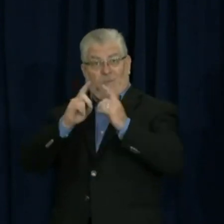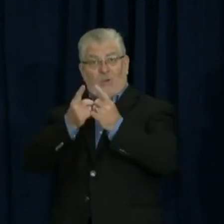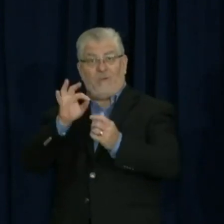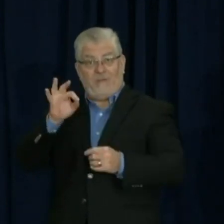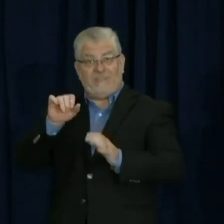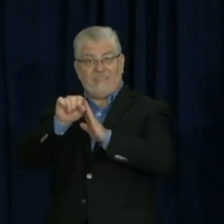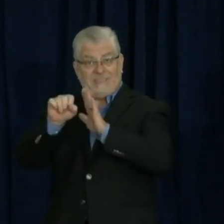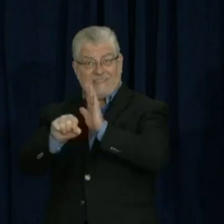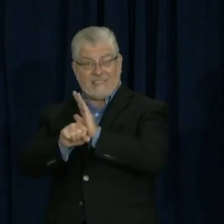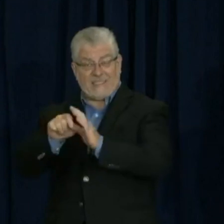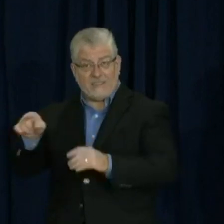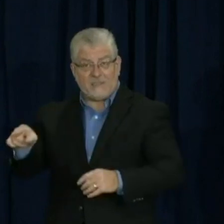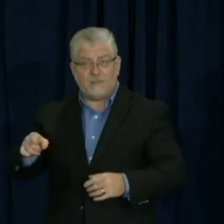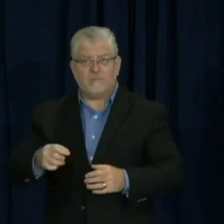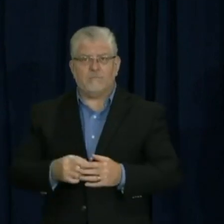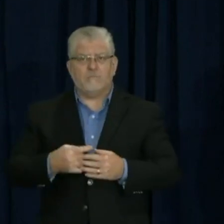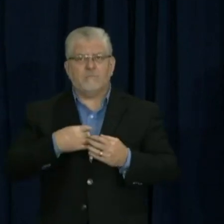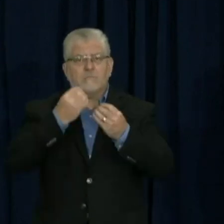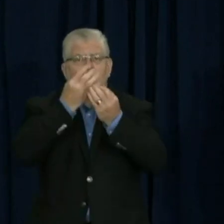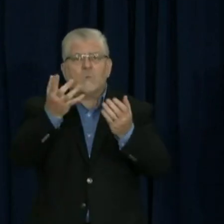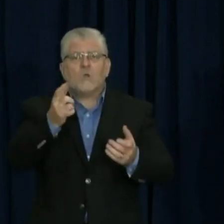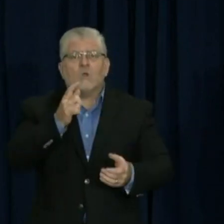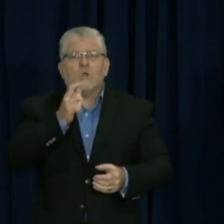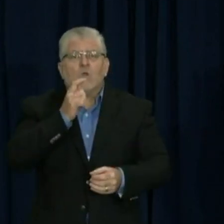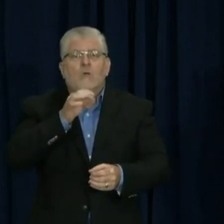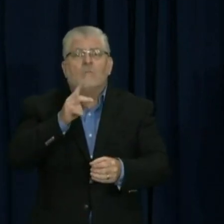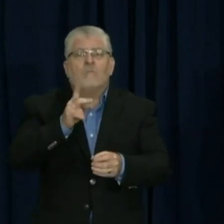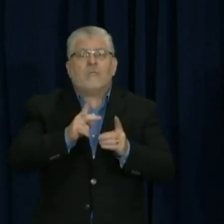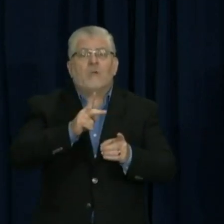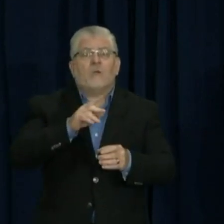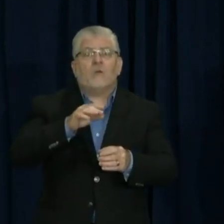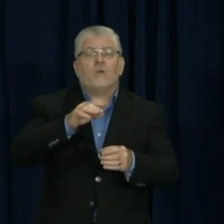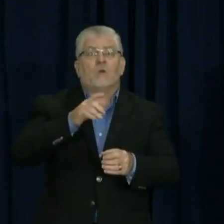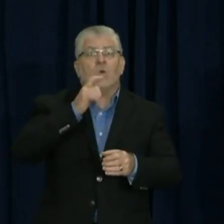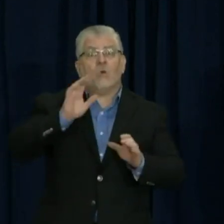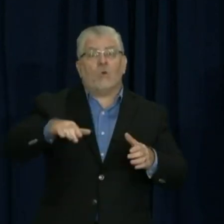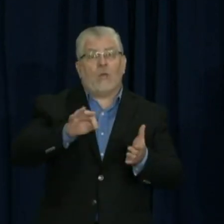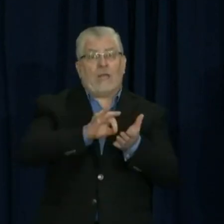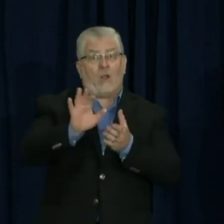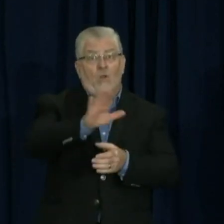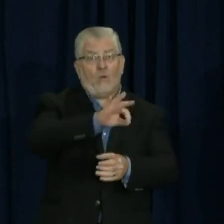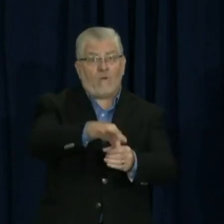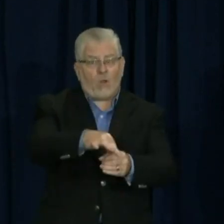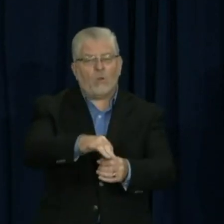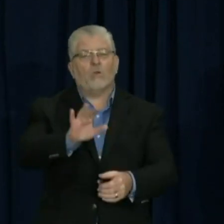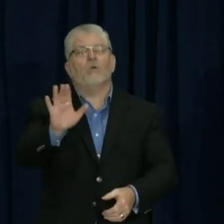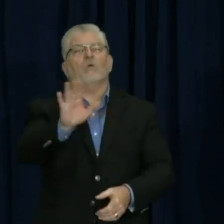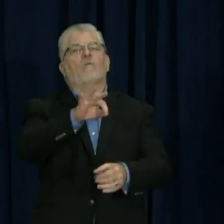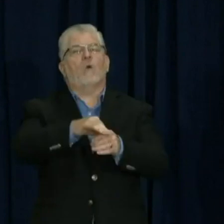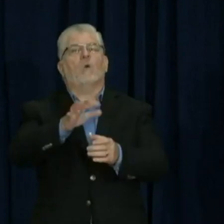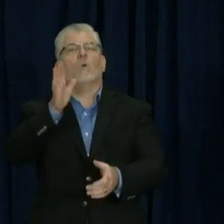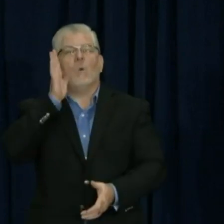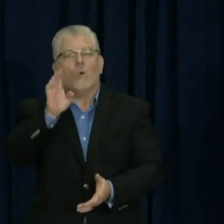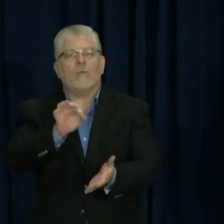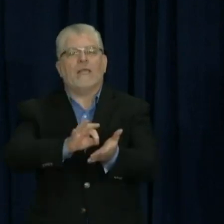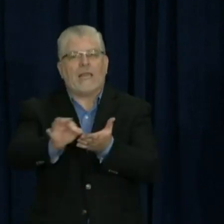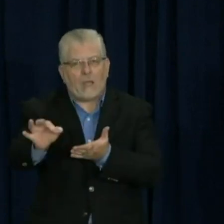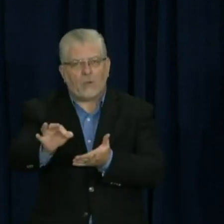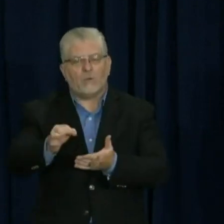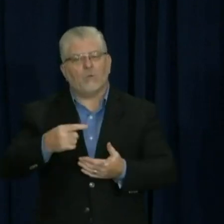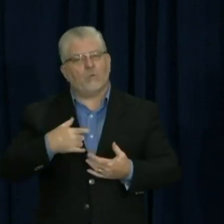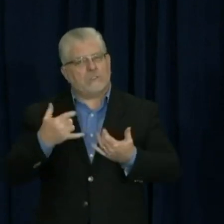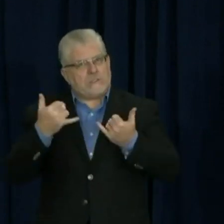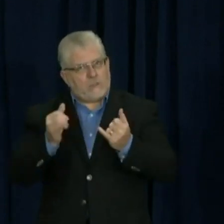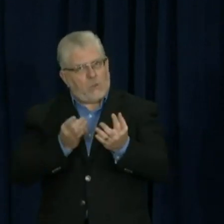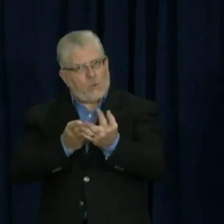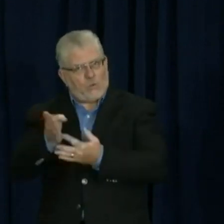assured, your vote will be counted. If it hasn't already been counted, your vote will make a difference in this election. This is the